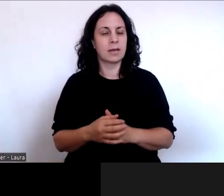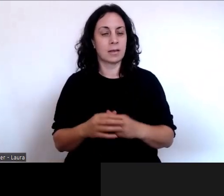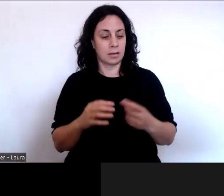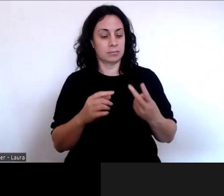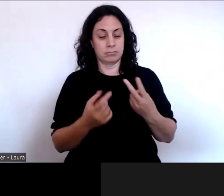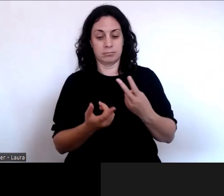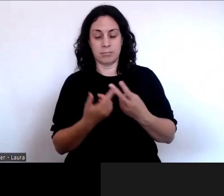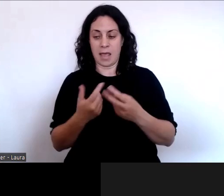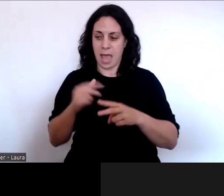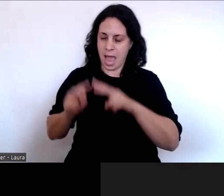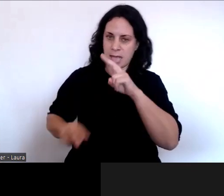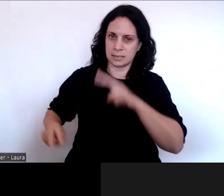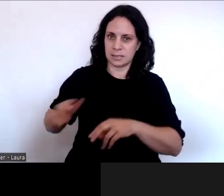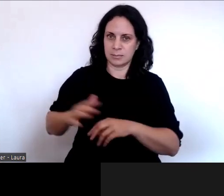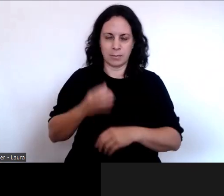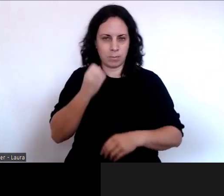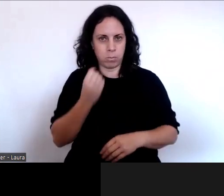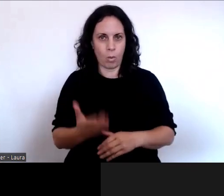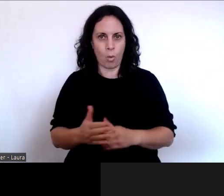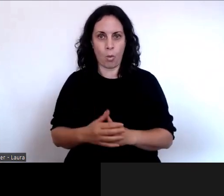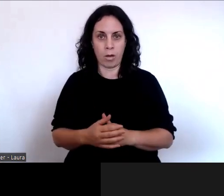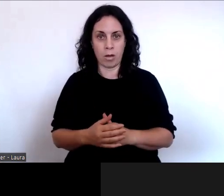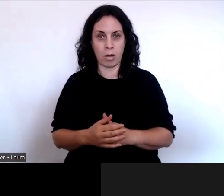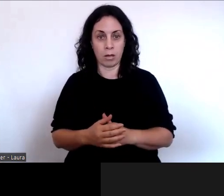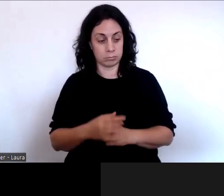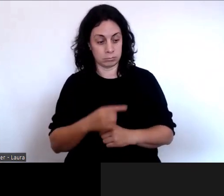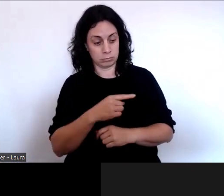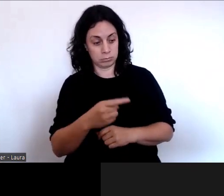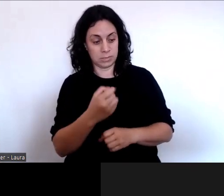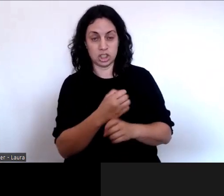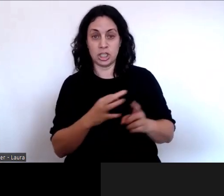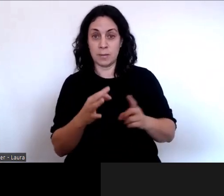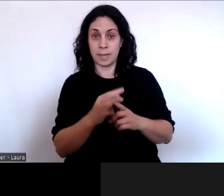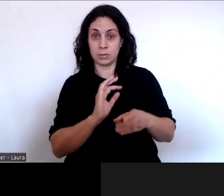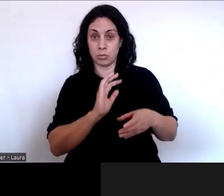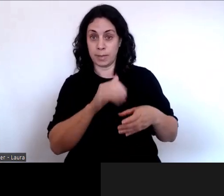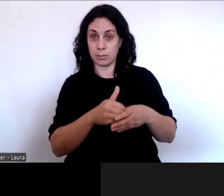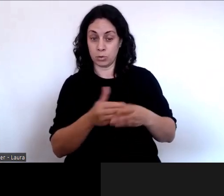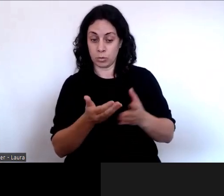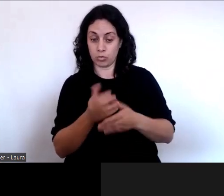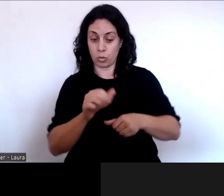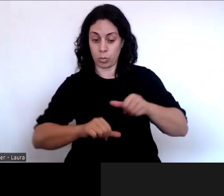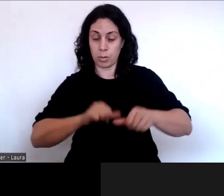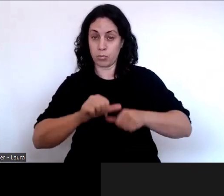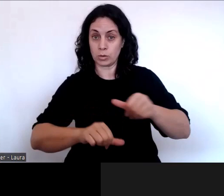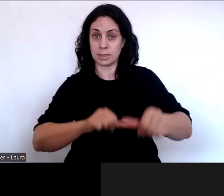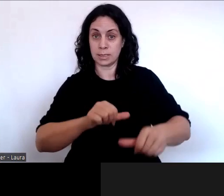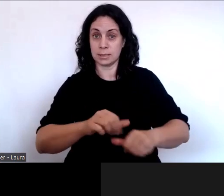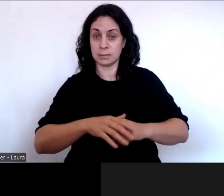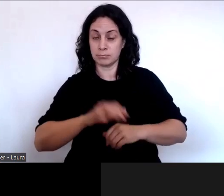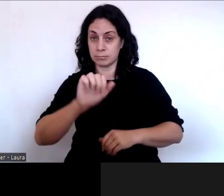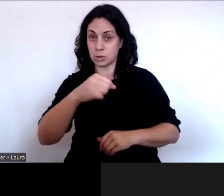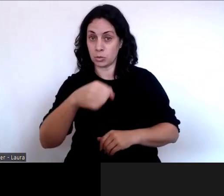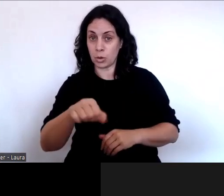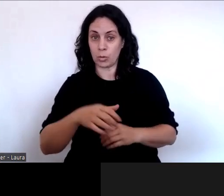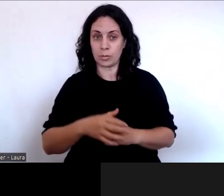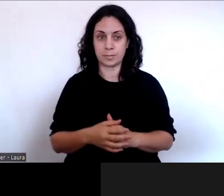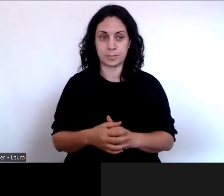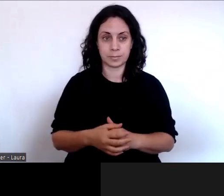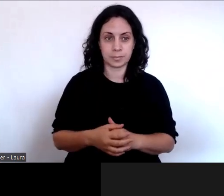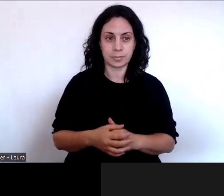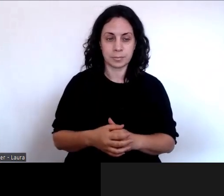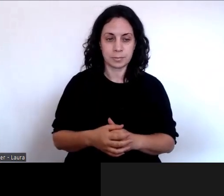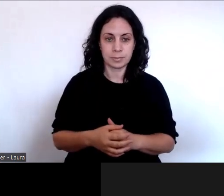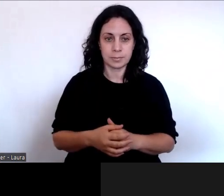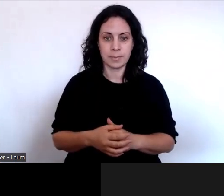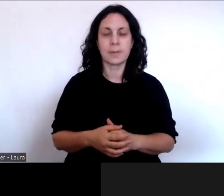Will you include in GPs in this process? And that one is also firmly in scope for